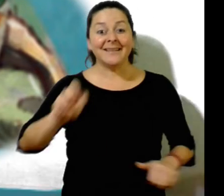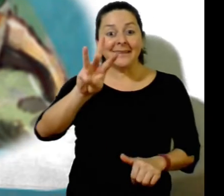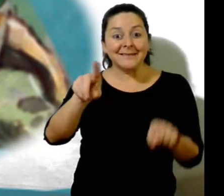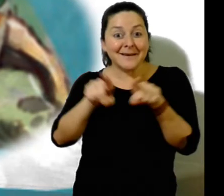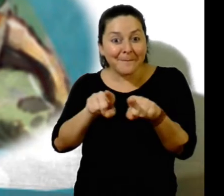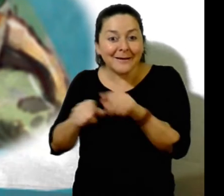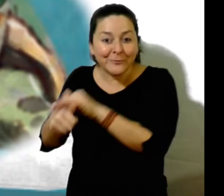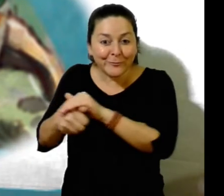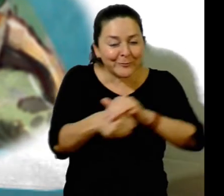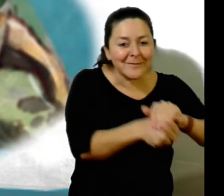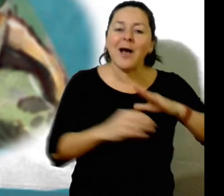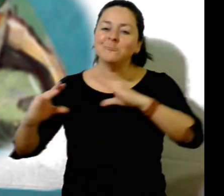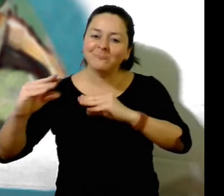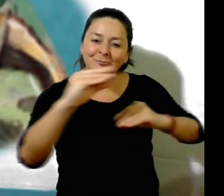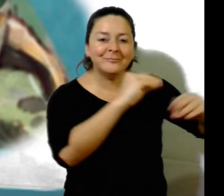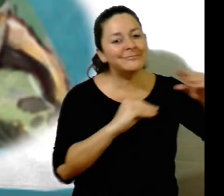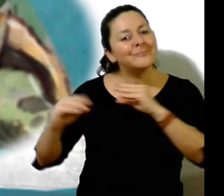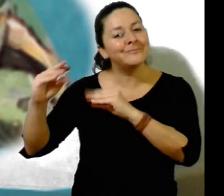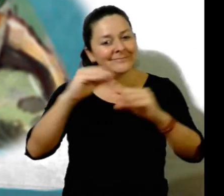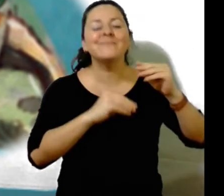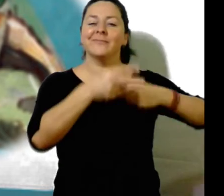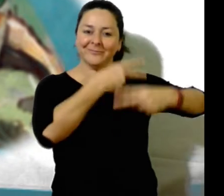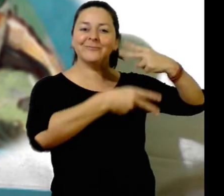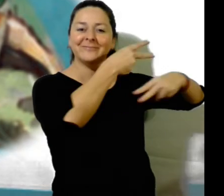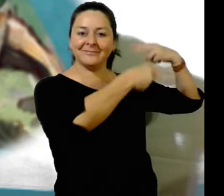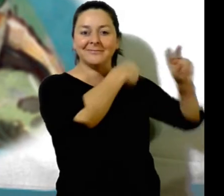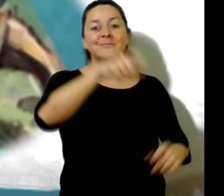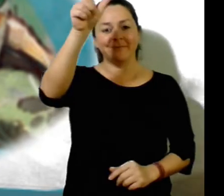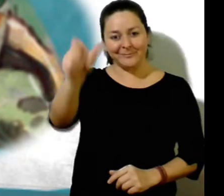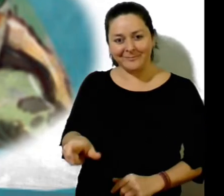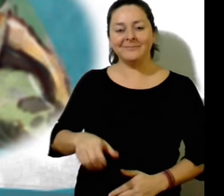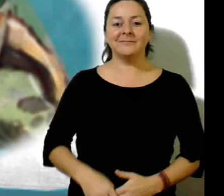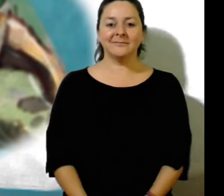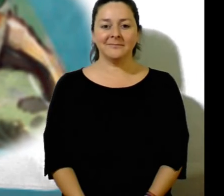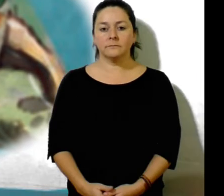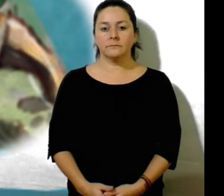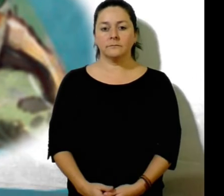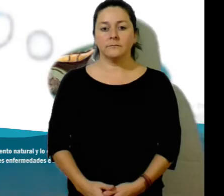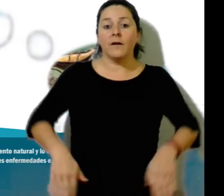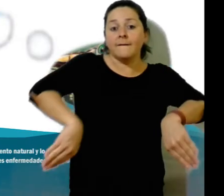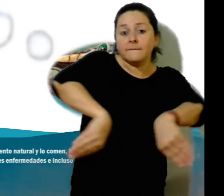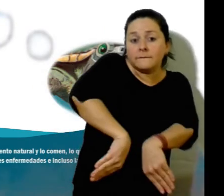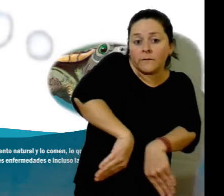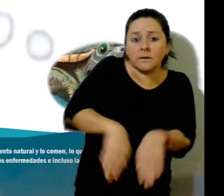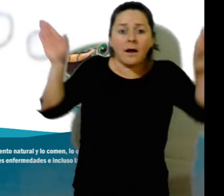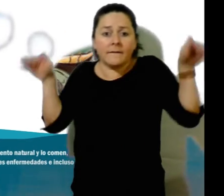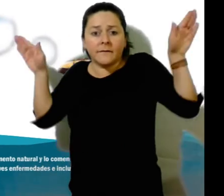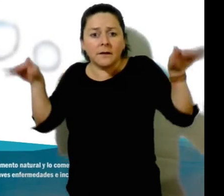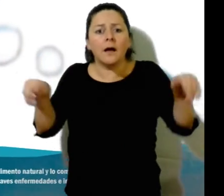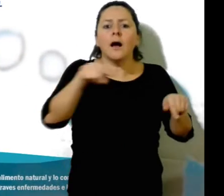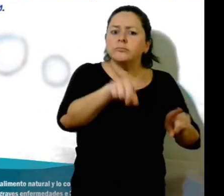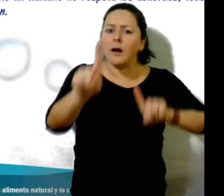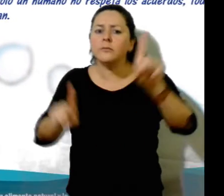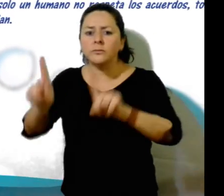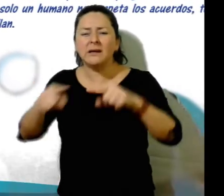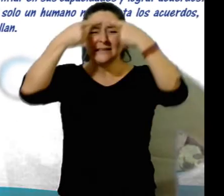Finally together, the three sisters are floating and talking in the middle of the bay. Karapada has a lot of stories to tell them about